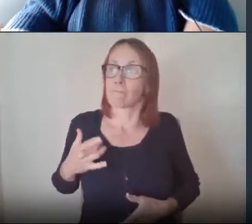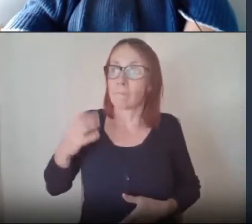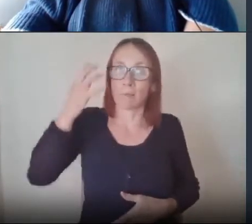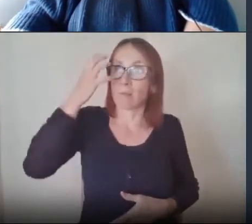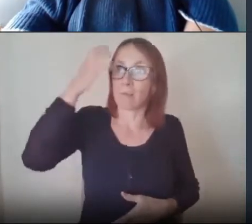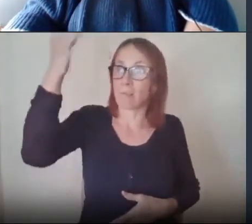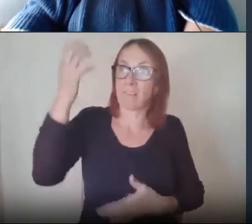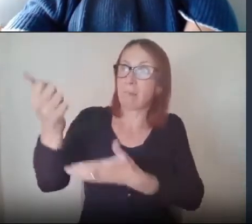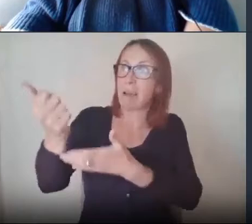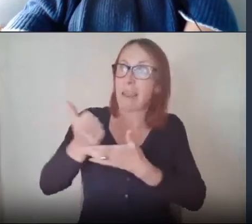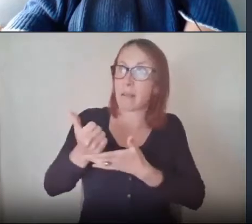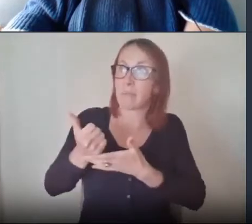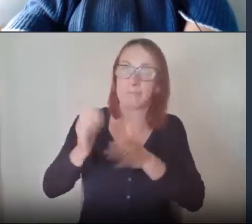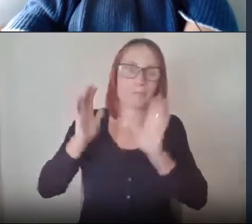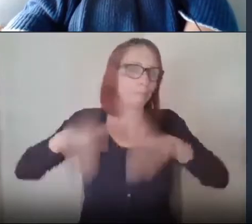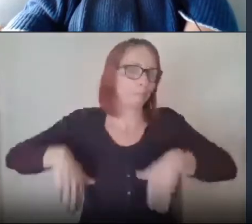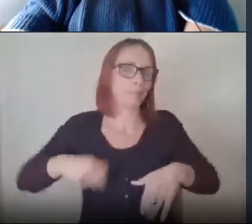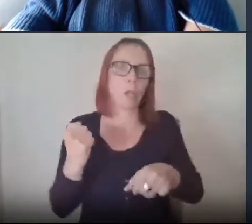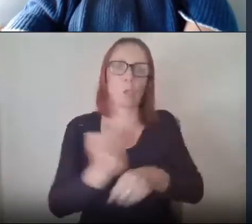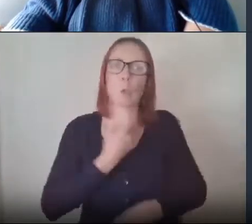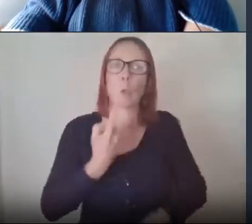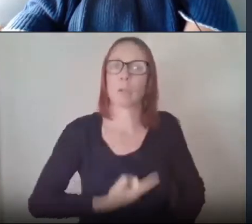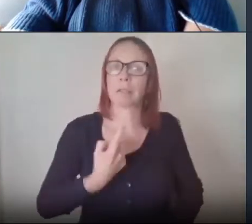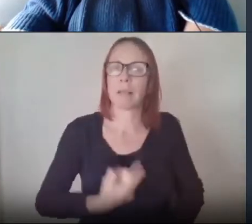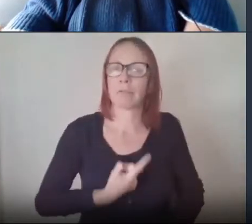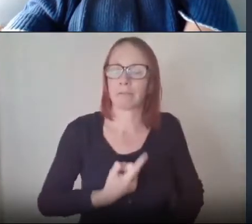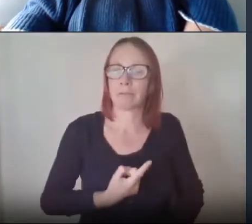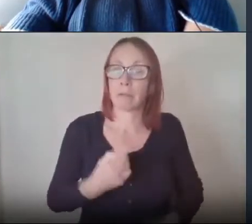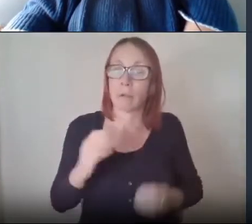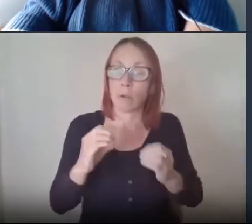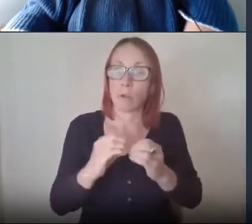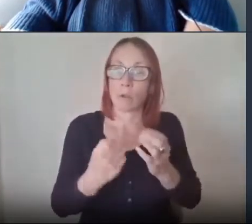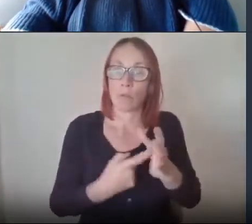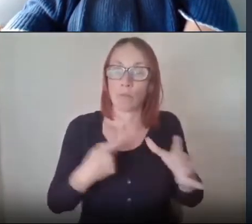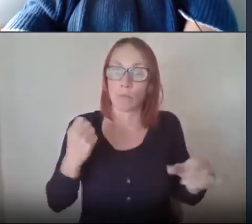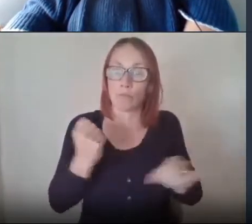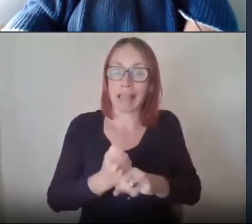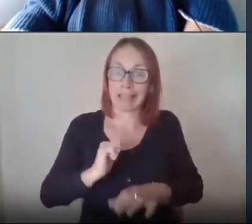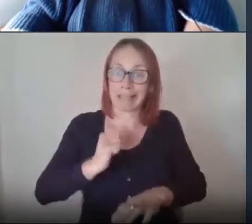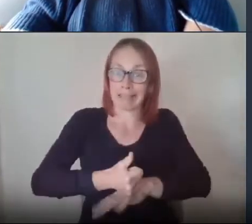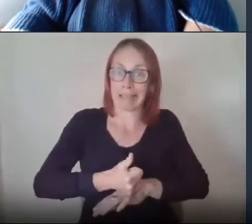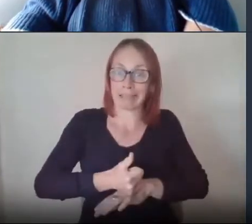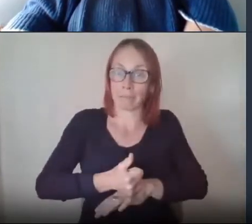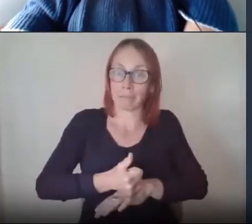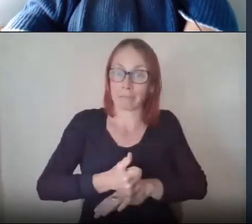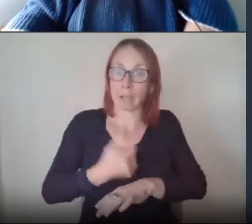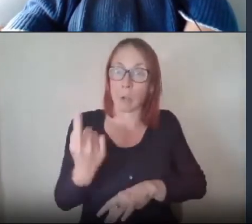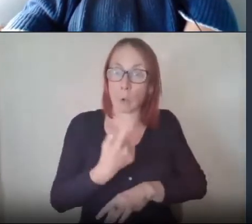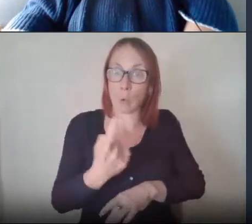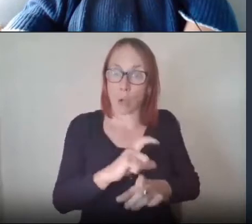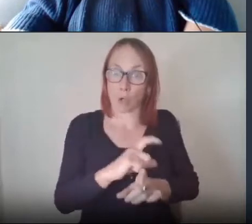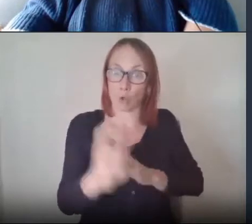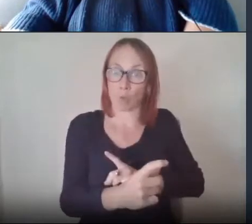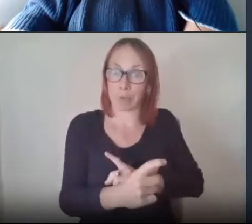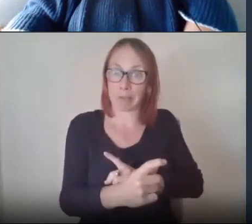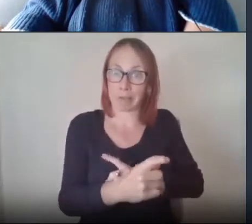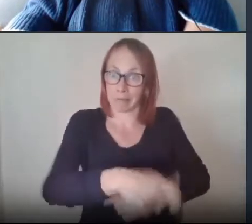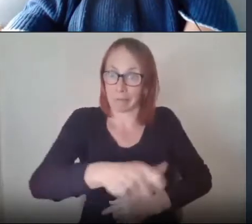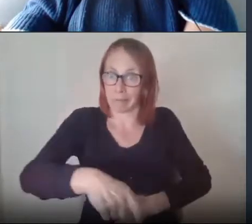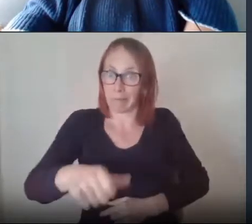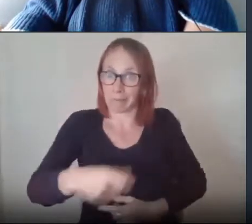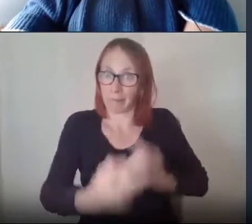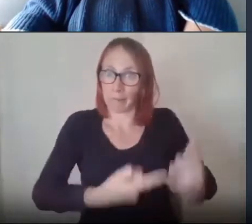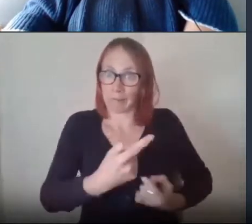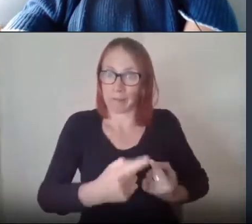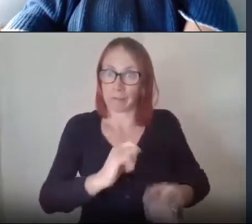to do it we'll do it herself so bragg was actually formed by members of the community back in 1988 um they got some